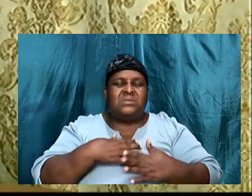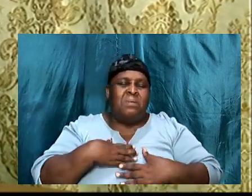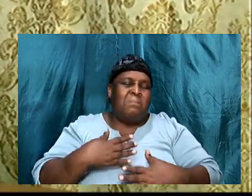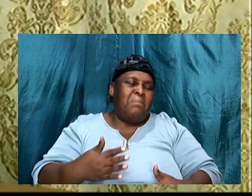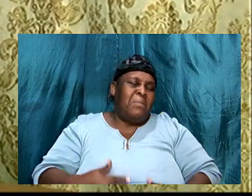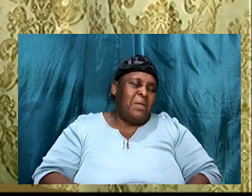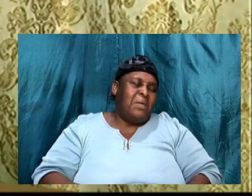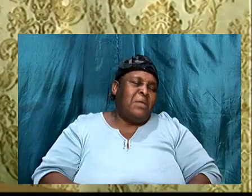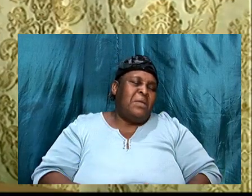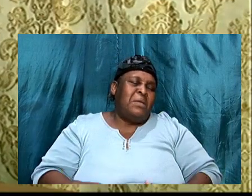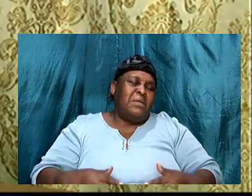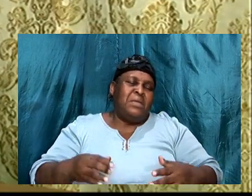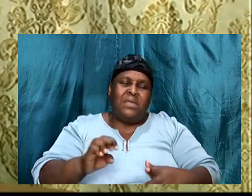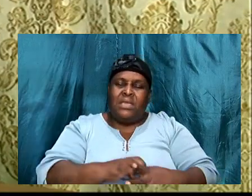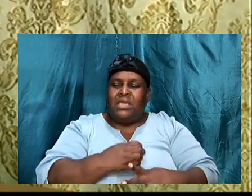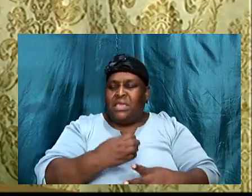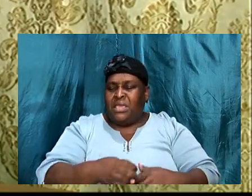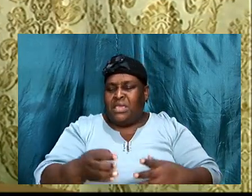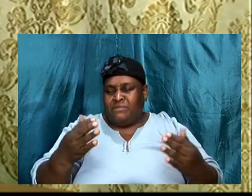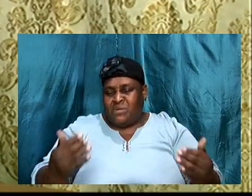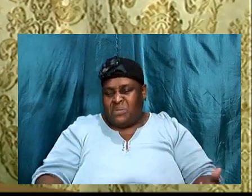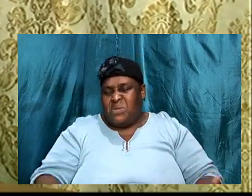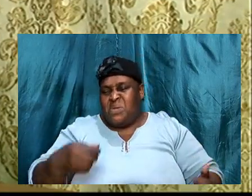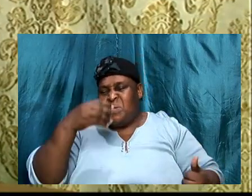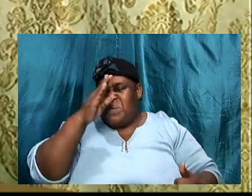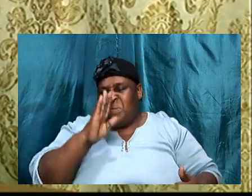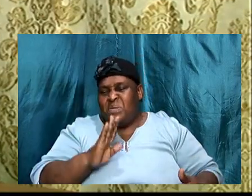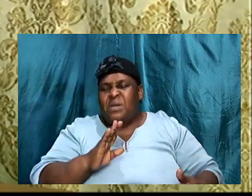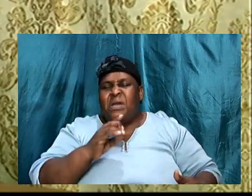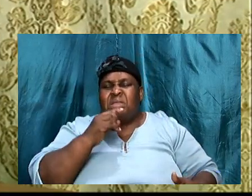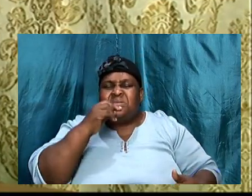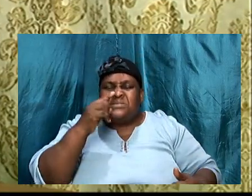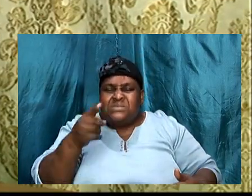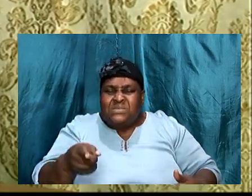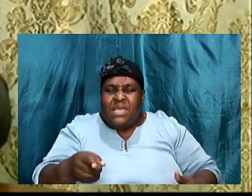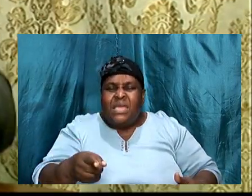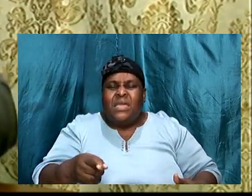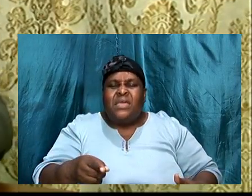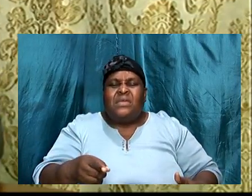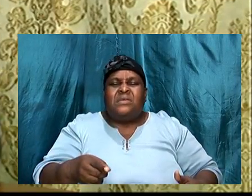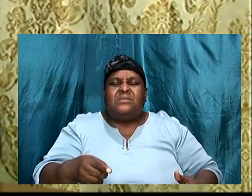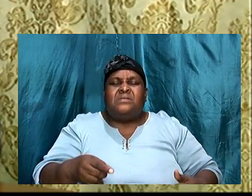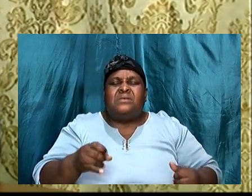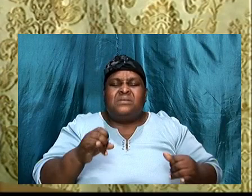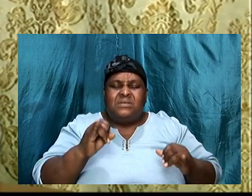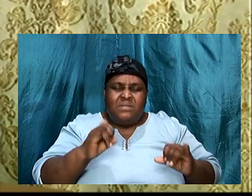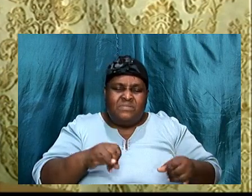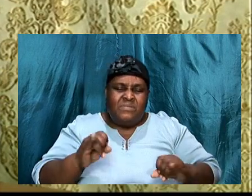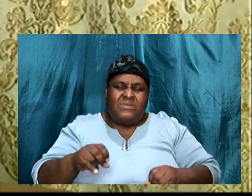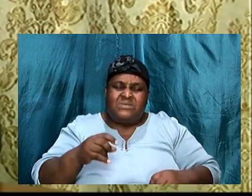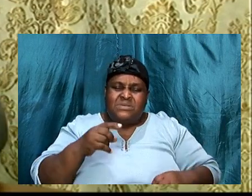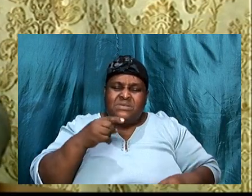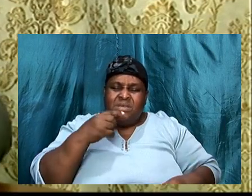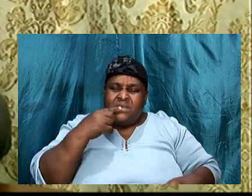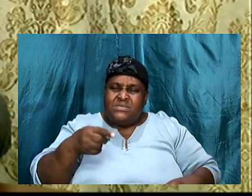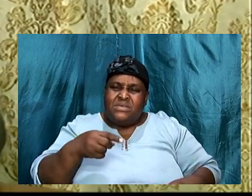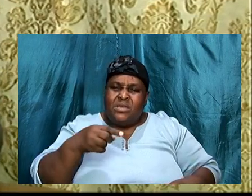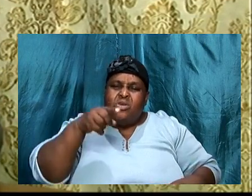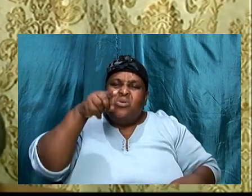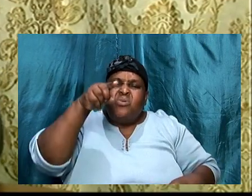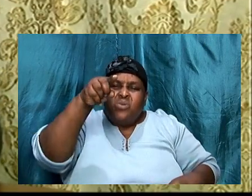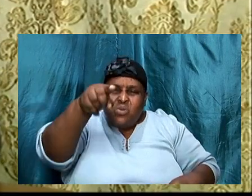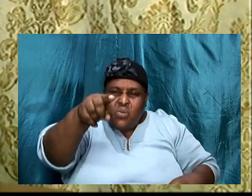God, is still, talking to an individual, and say, look here, you know my will, why are you so